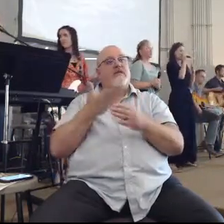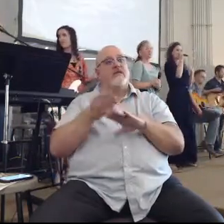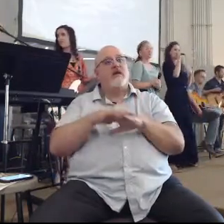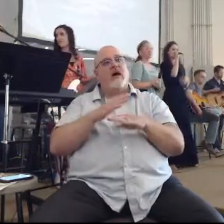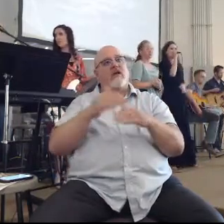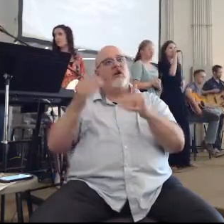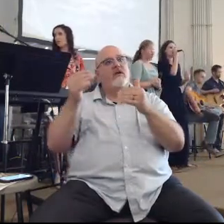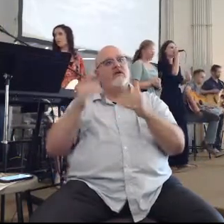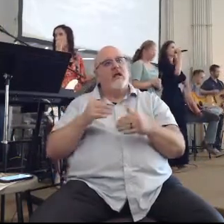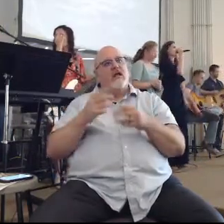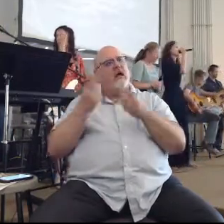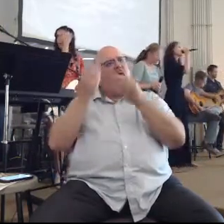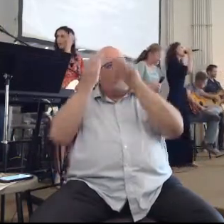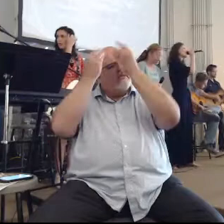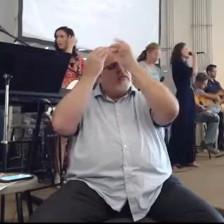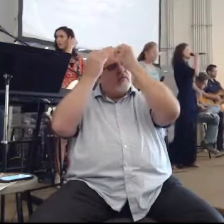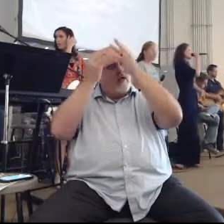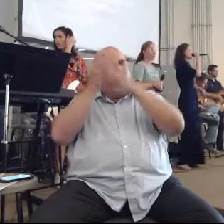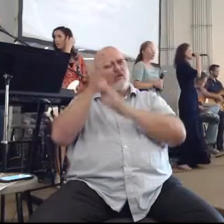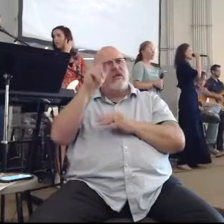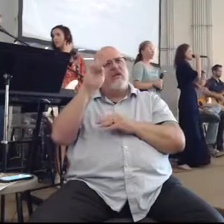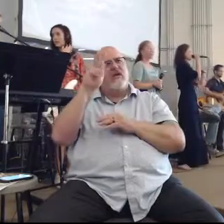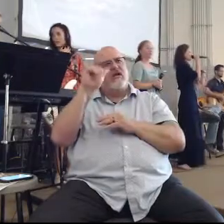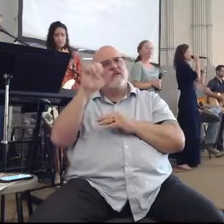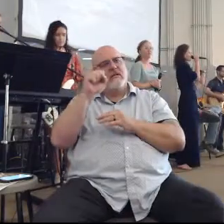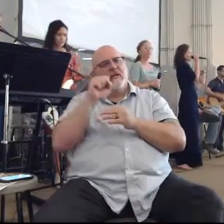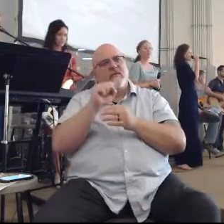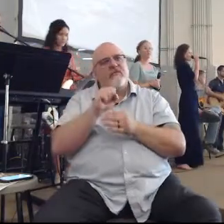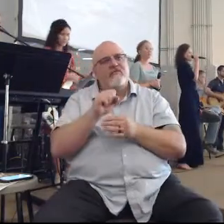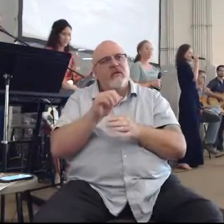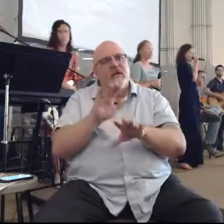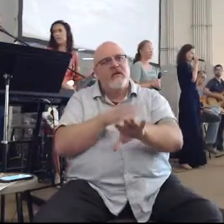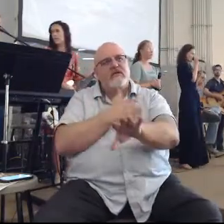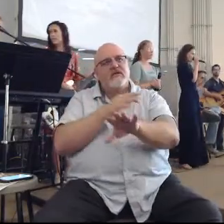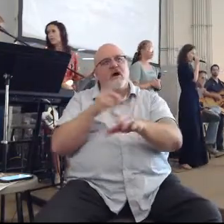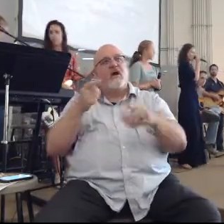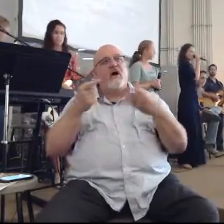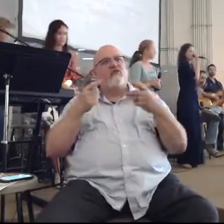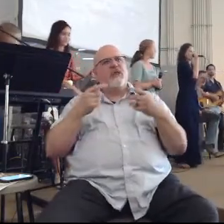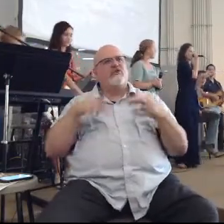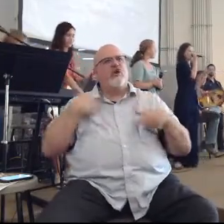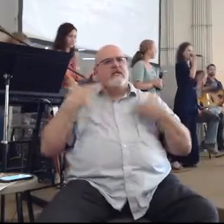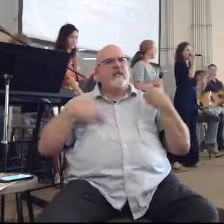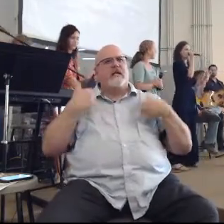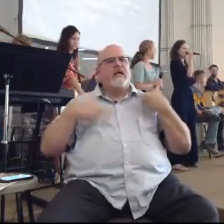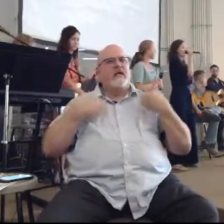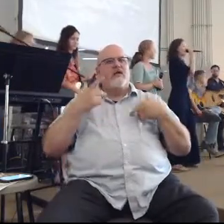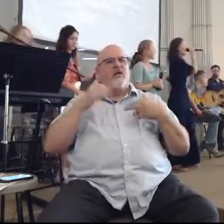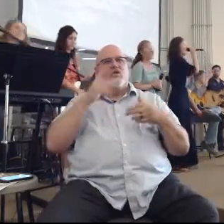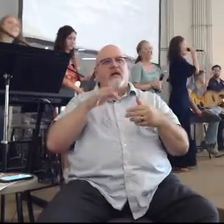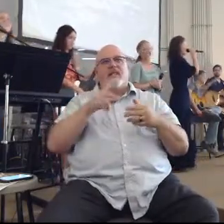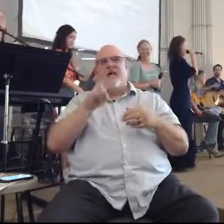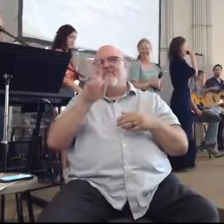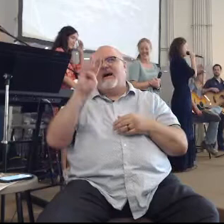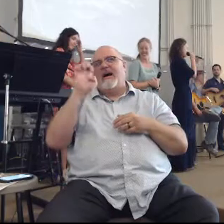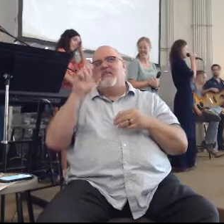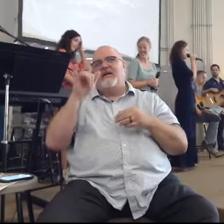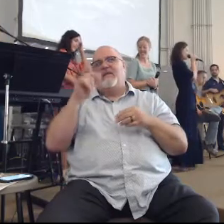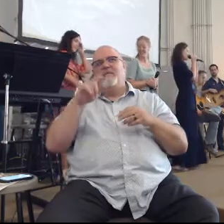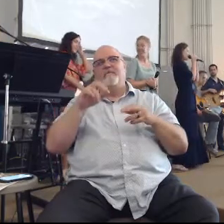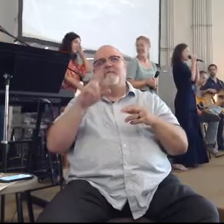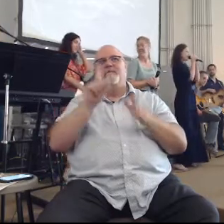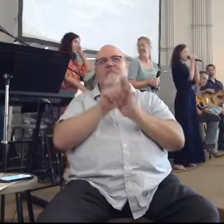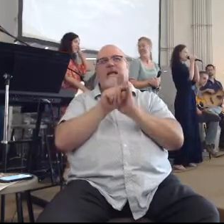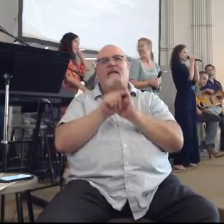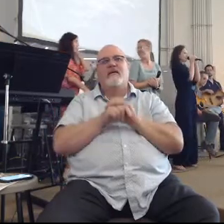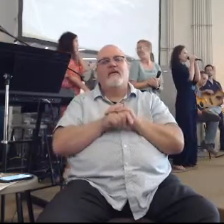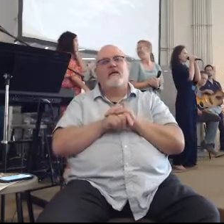As I was like meditating through the lyrics It's a very, it's a song of rejoicing You'll get that vibe in a minute But it's,